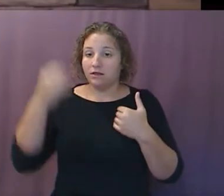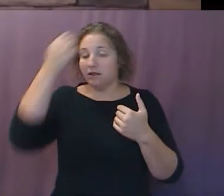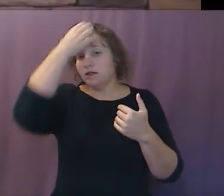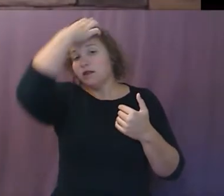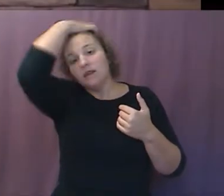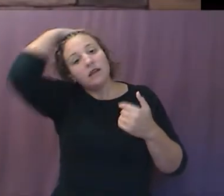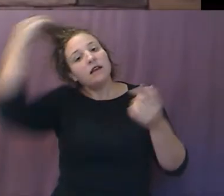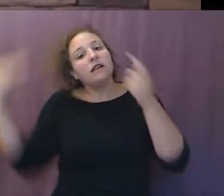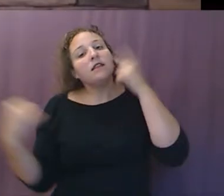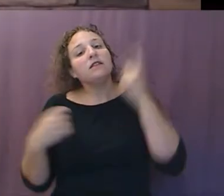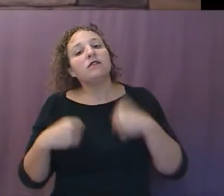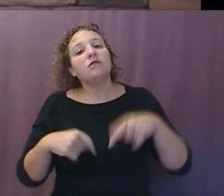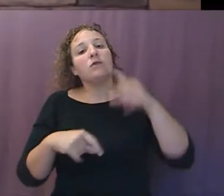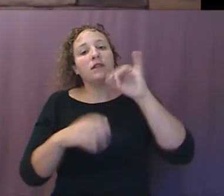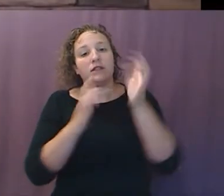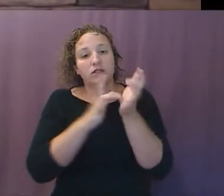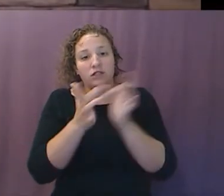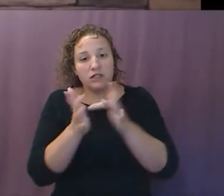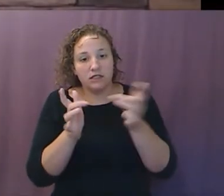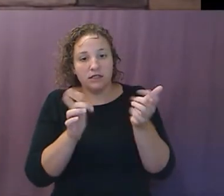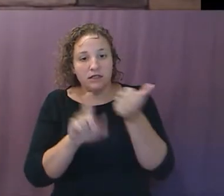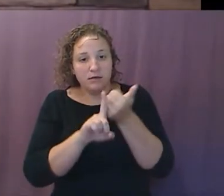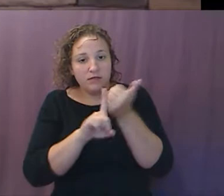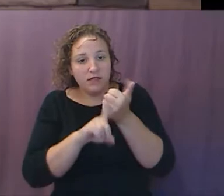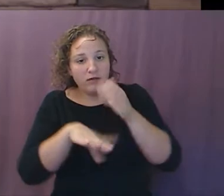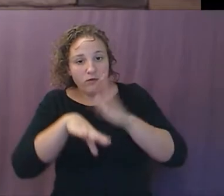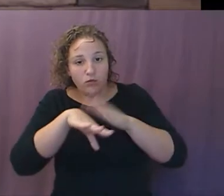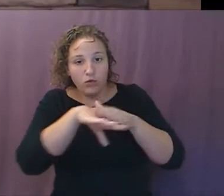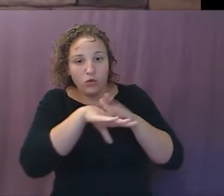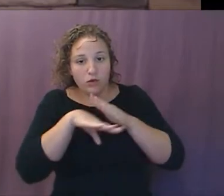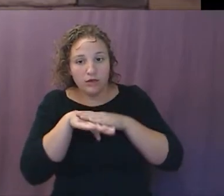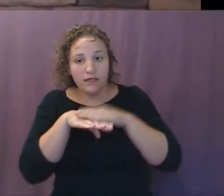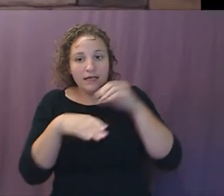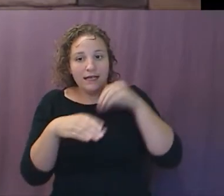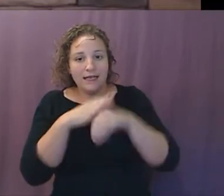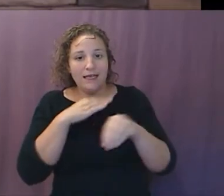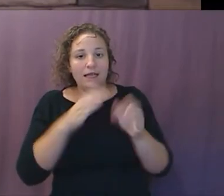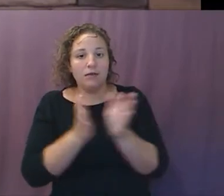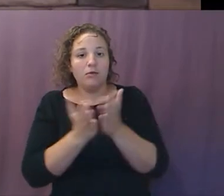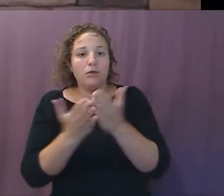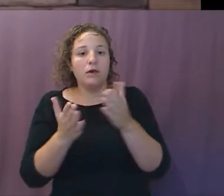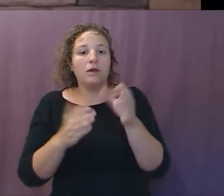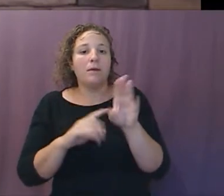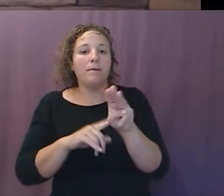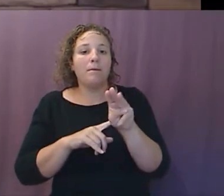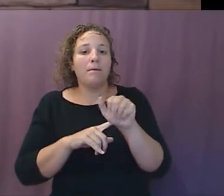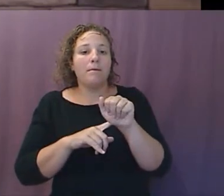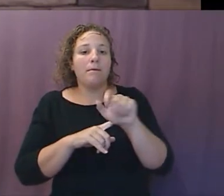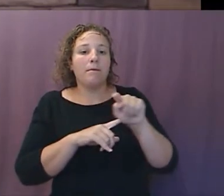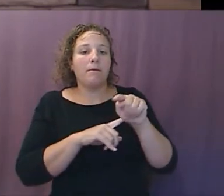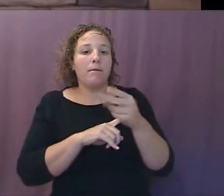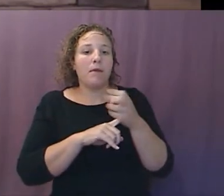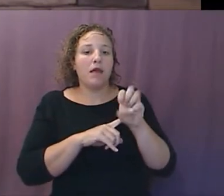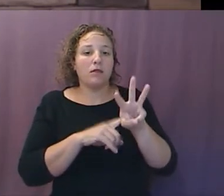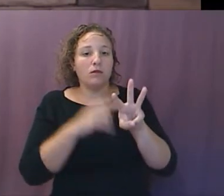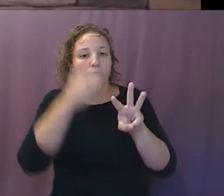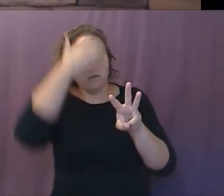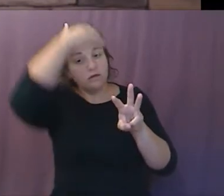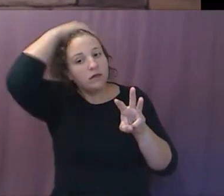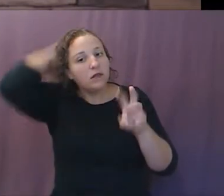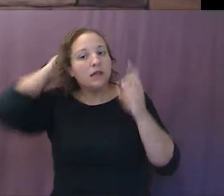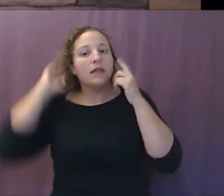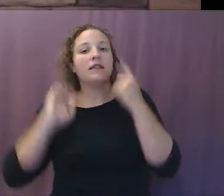abomination of desolation, stand in the holy place. Let the reader understand as spoken by Daniel the prophet. Then he warned, get out of Jerusalem.